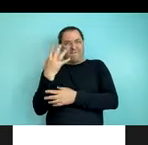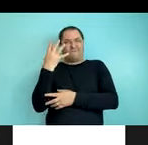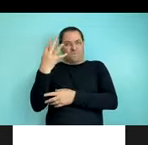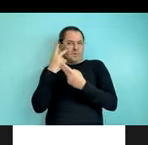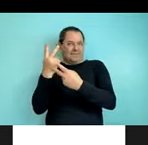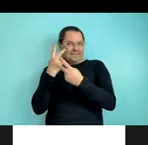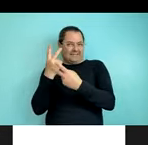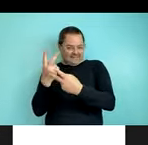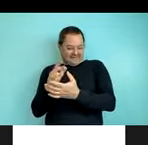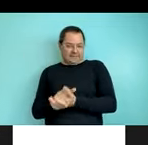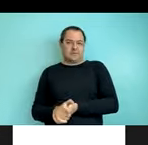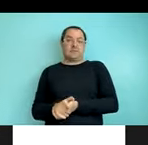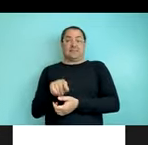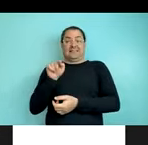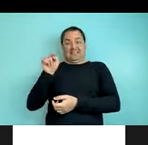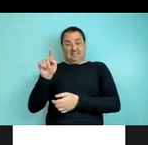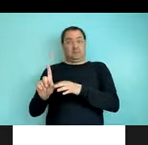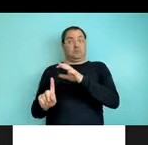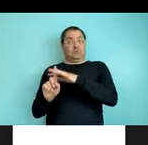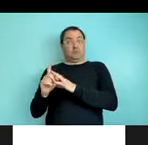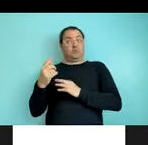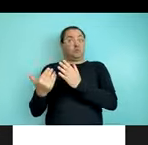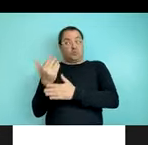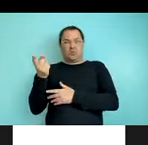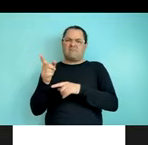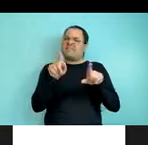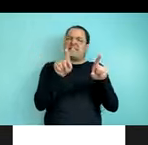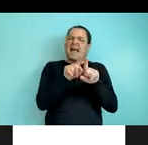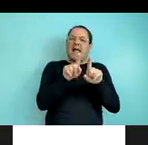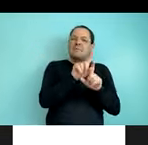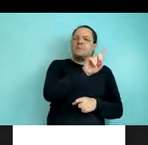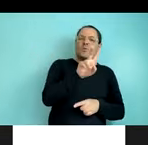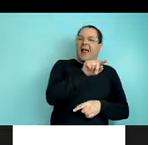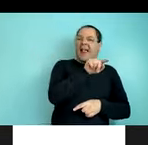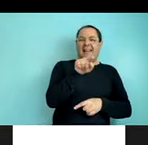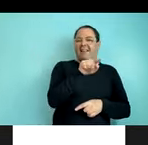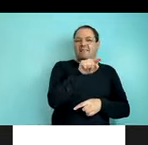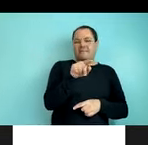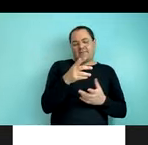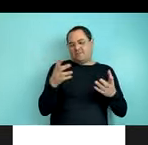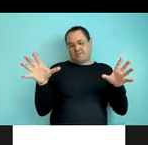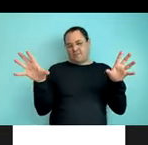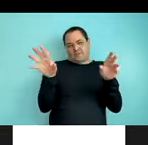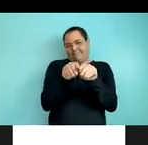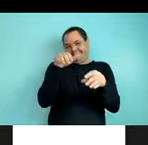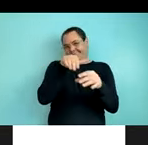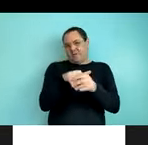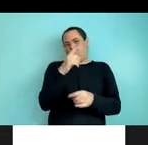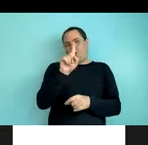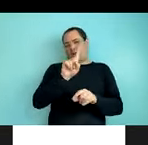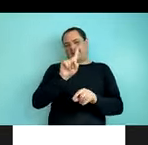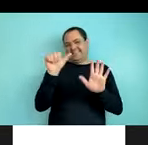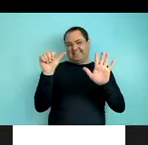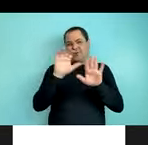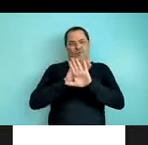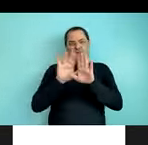That previously unseen event ended up not being different than any of the scene trials. So for the rest of the talk, I'm going to collapse the differences between those. But